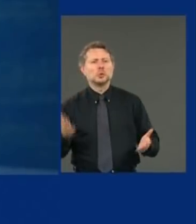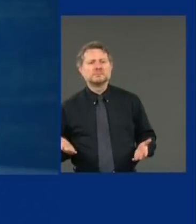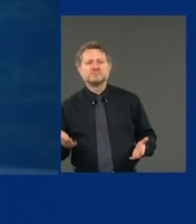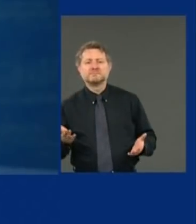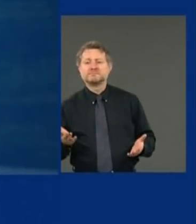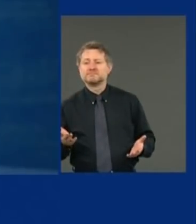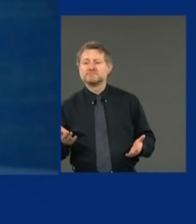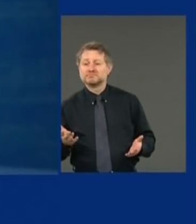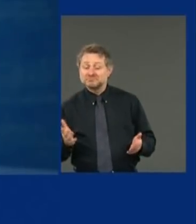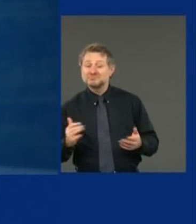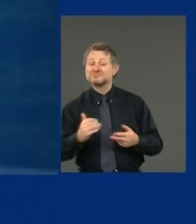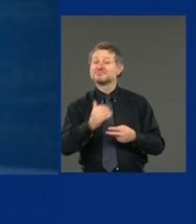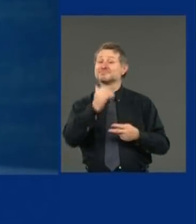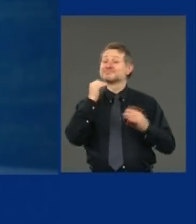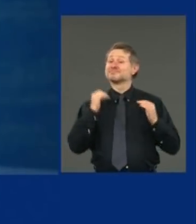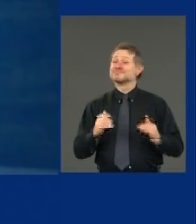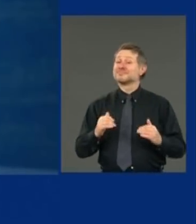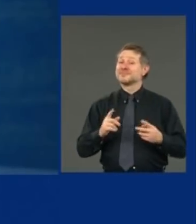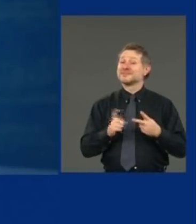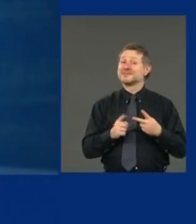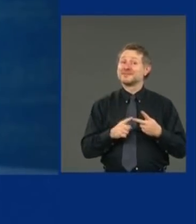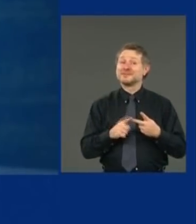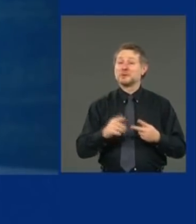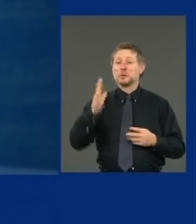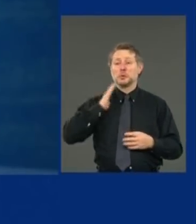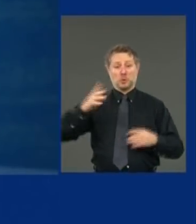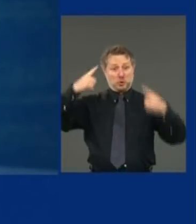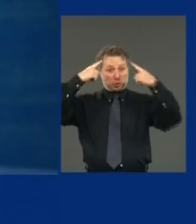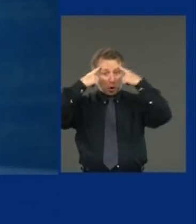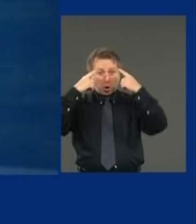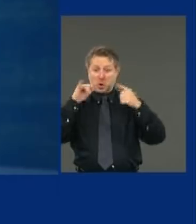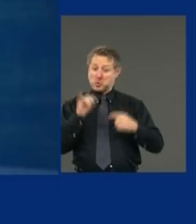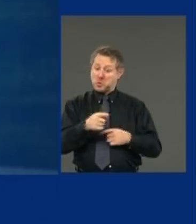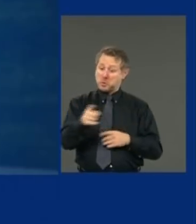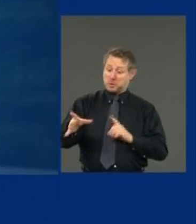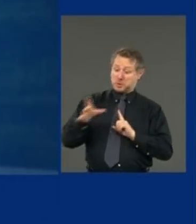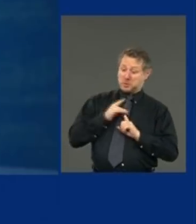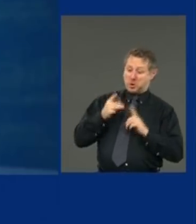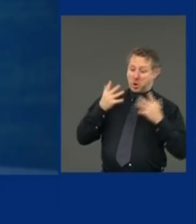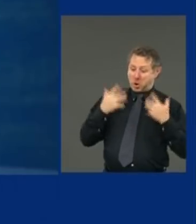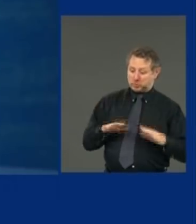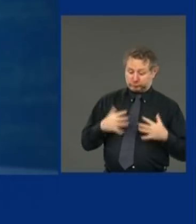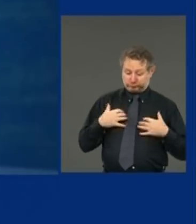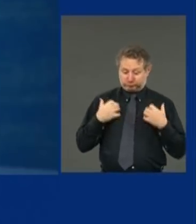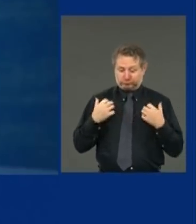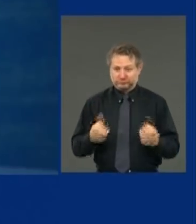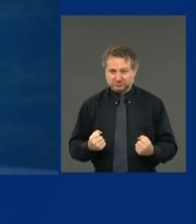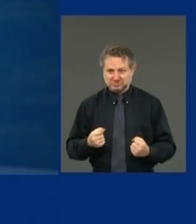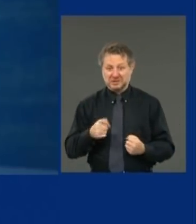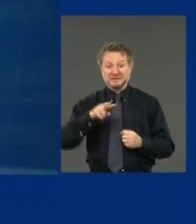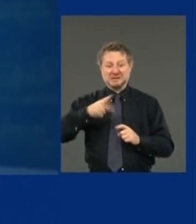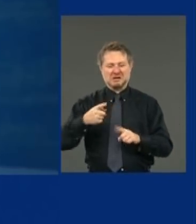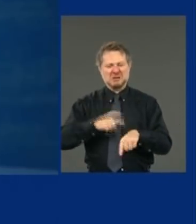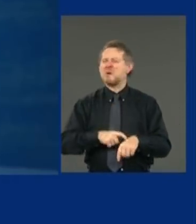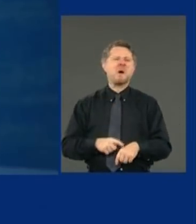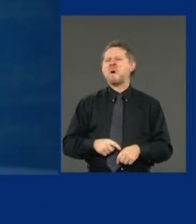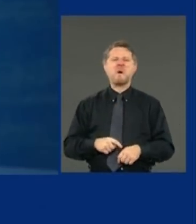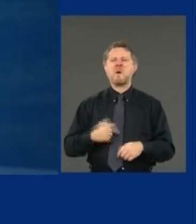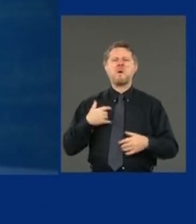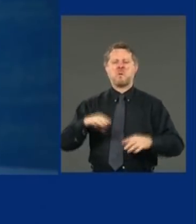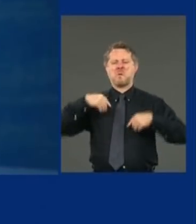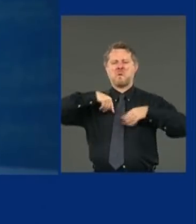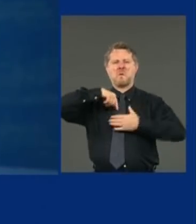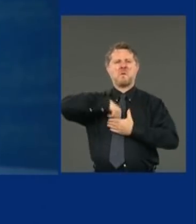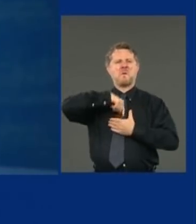Fact was, if you have the virus and you have the antibodies, then you're immune. So we can put together a workforce that can go back to